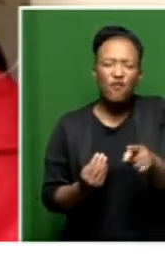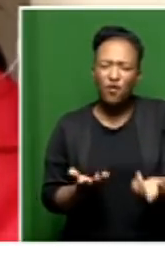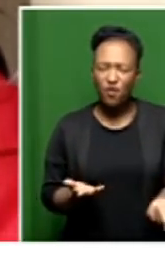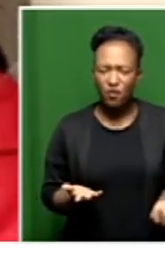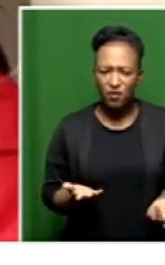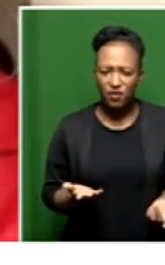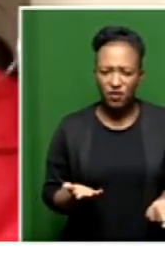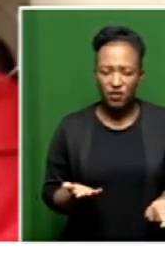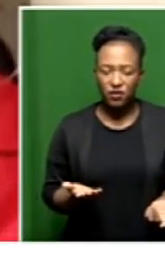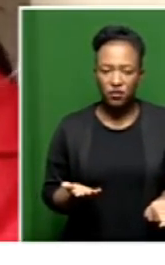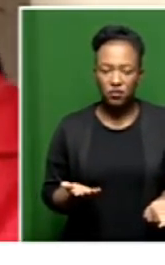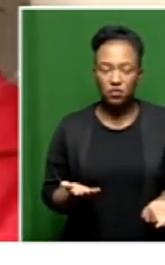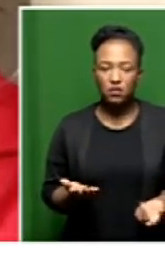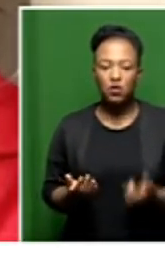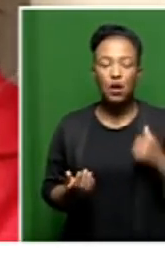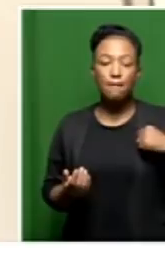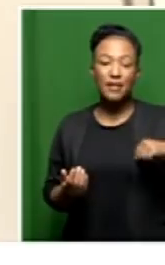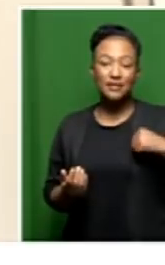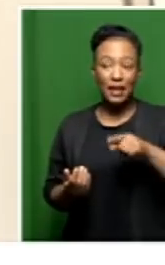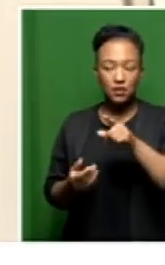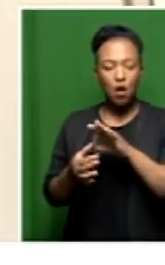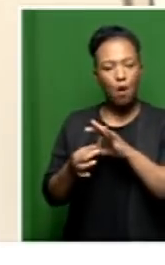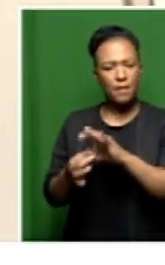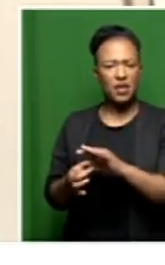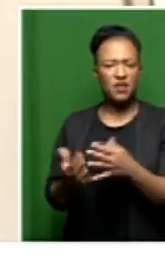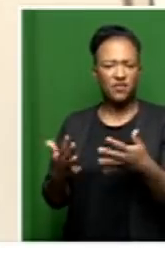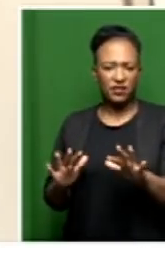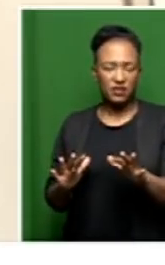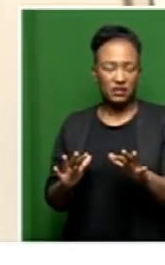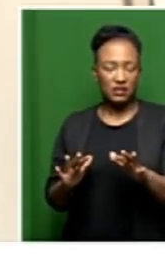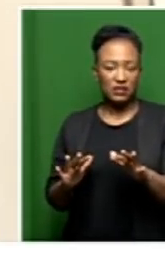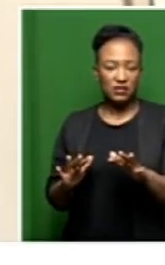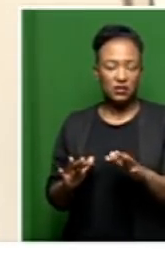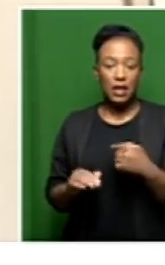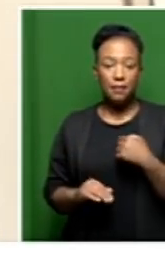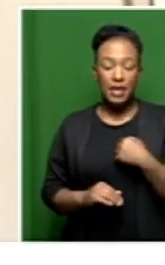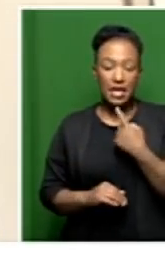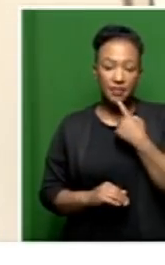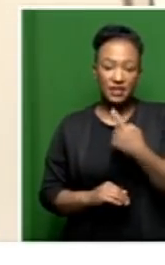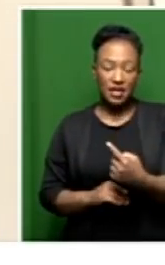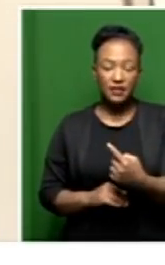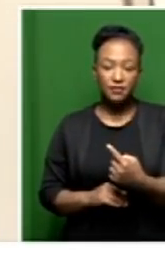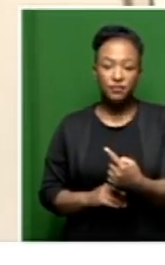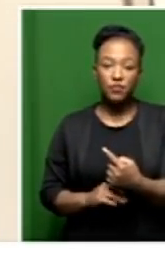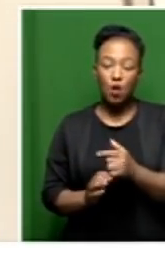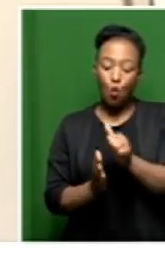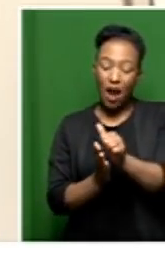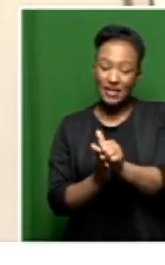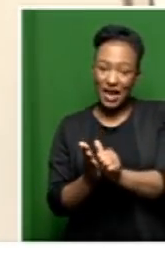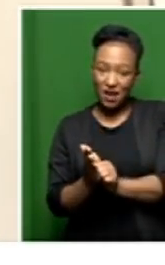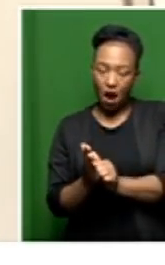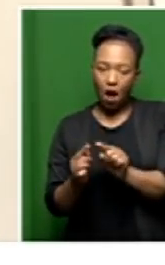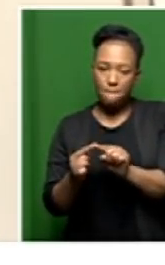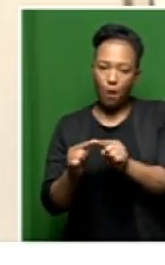From the commitment of the municipality itself, as I'm saying to you that this became an agenda item